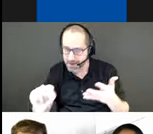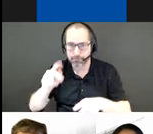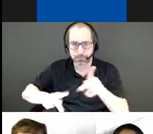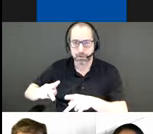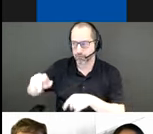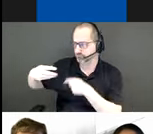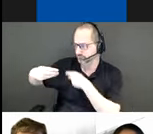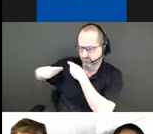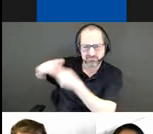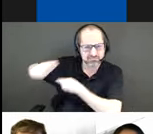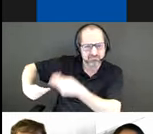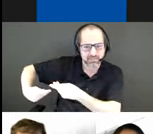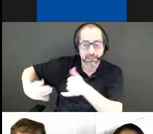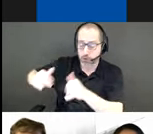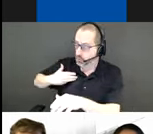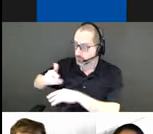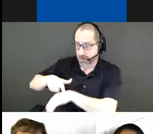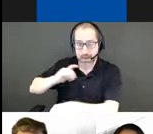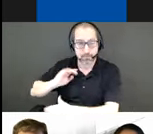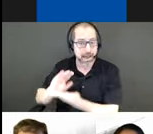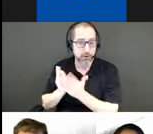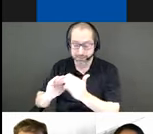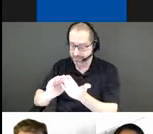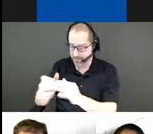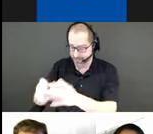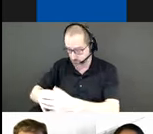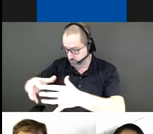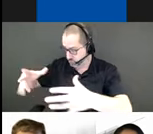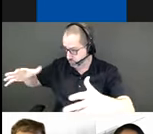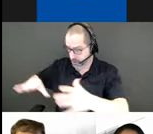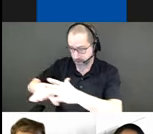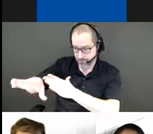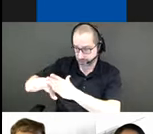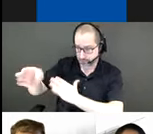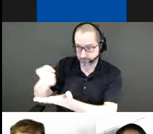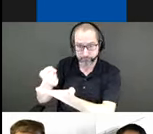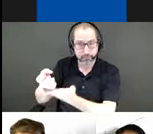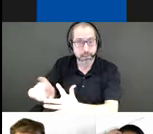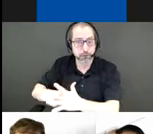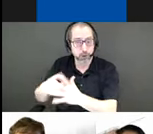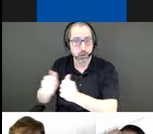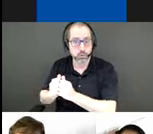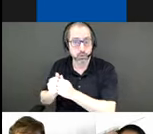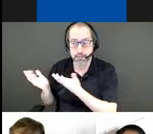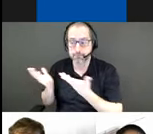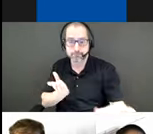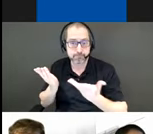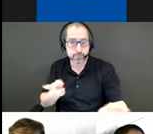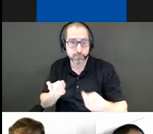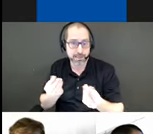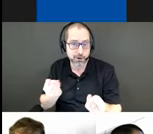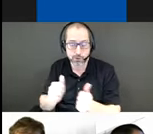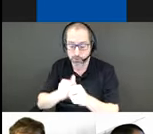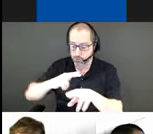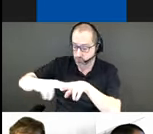allowed our city to grow and develop economically. Starting with the movement of goods predominantly by railway and the Great Lakes shipping